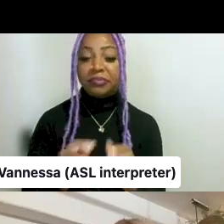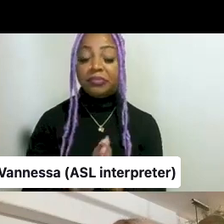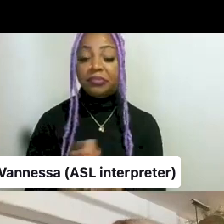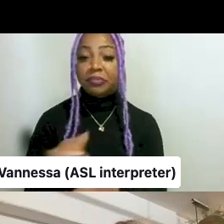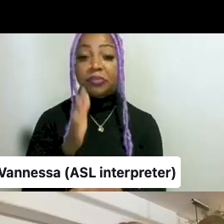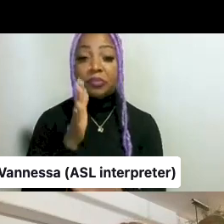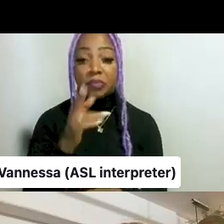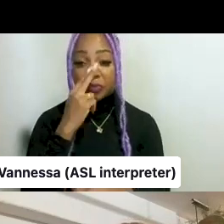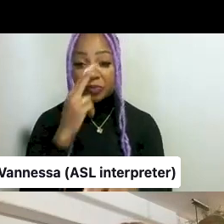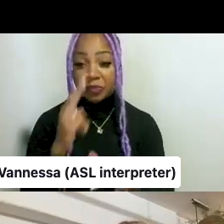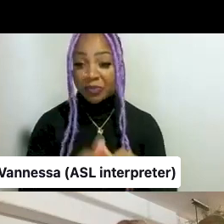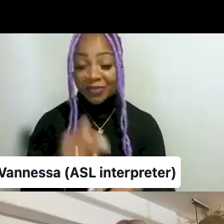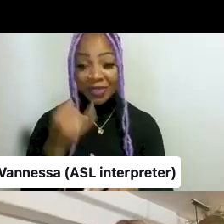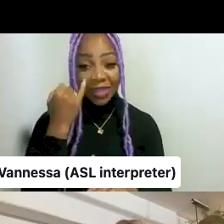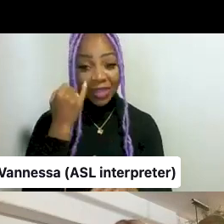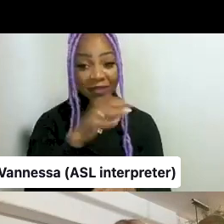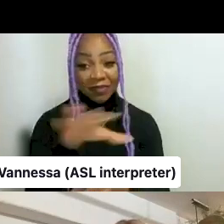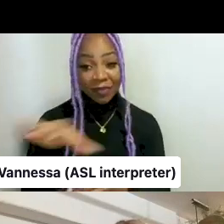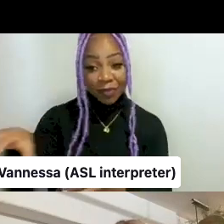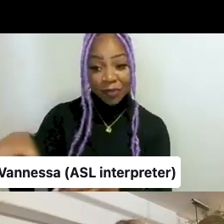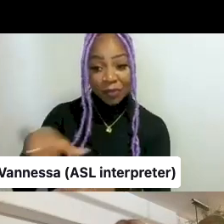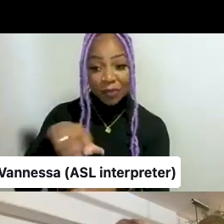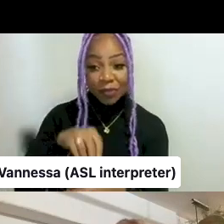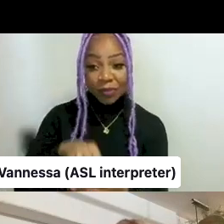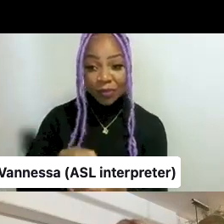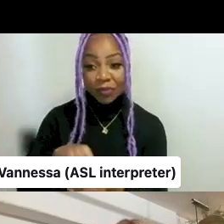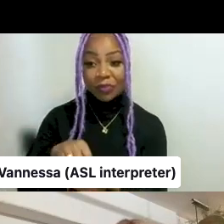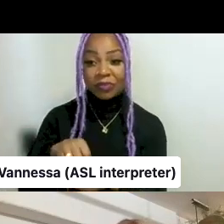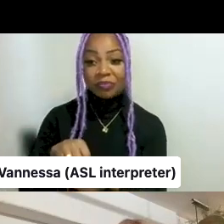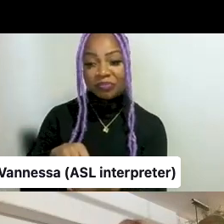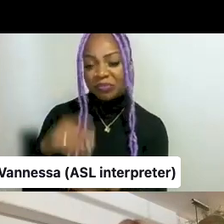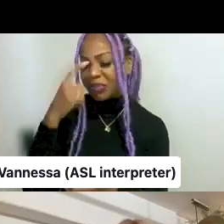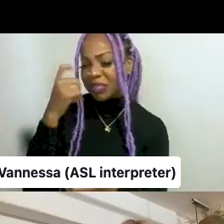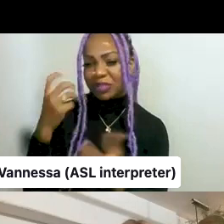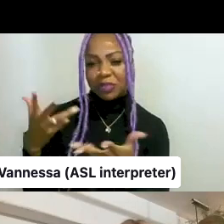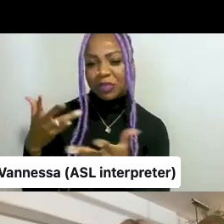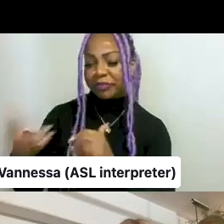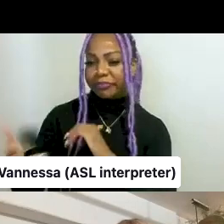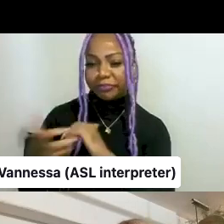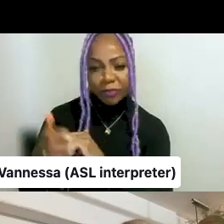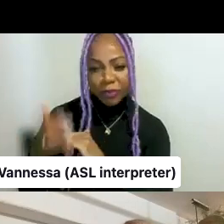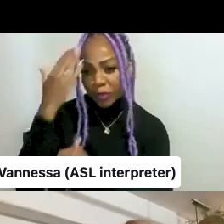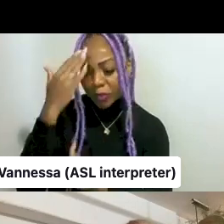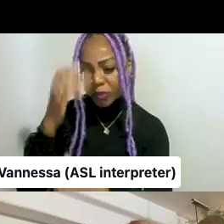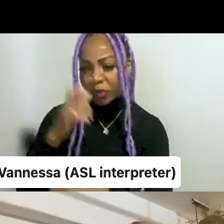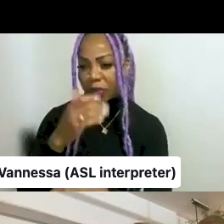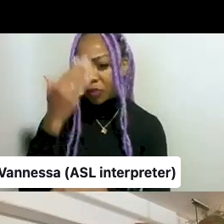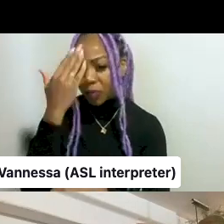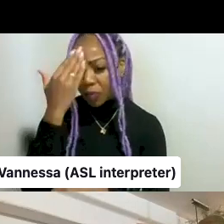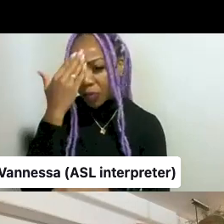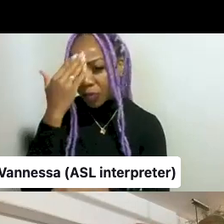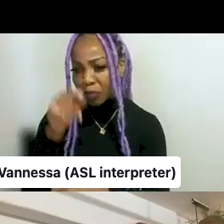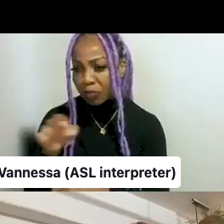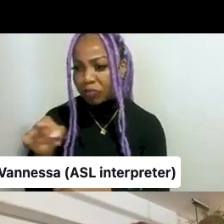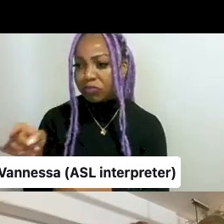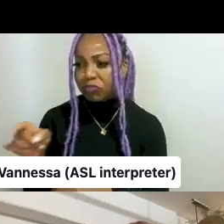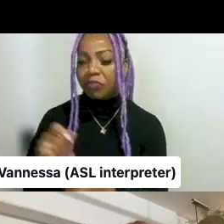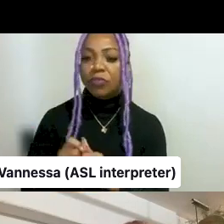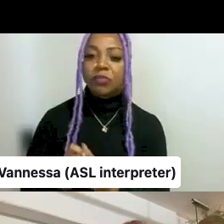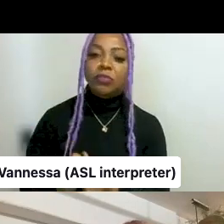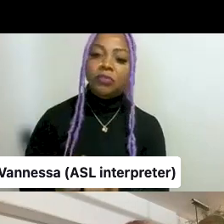we include these people whom we've worked with or whom we've known or who have written, um,